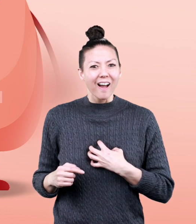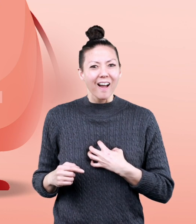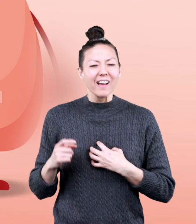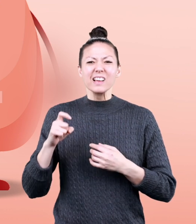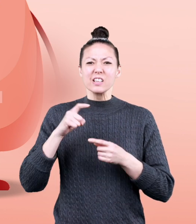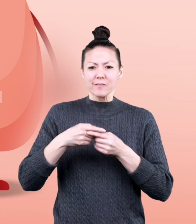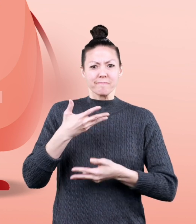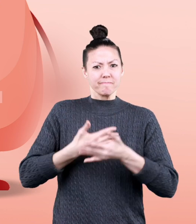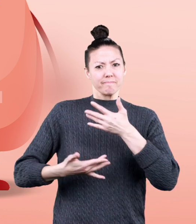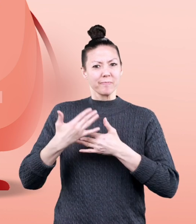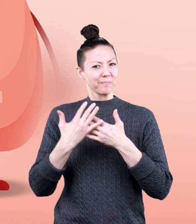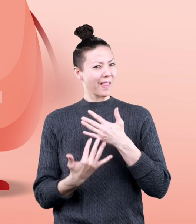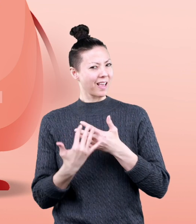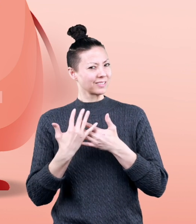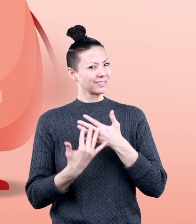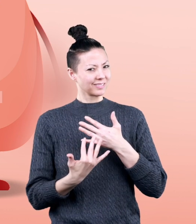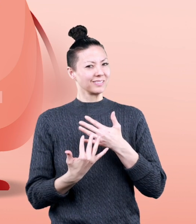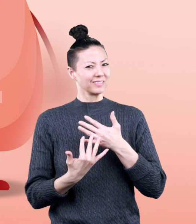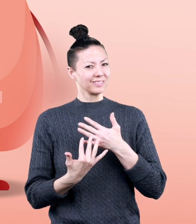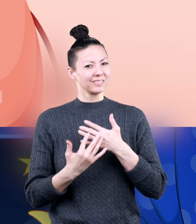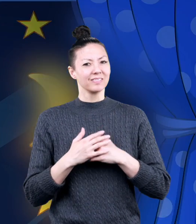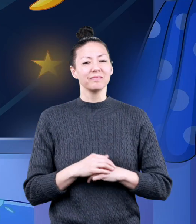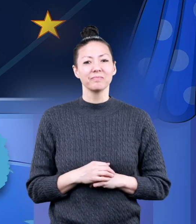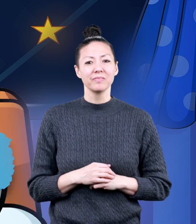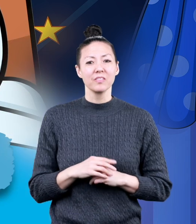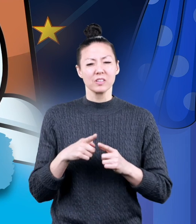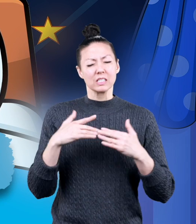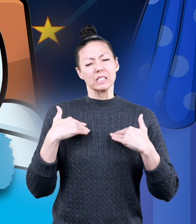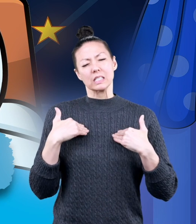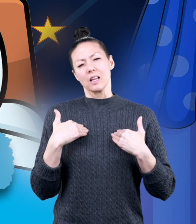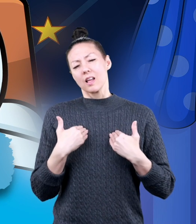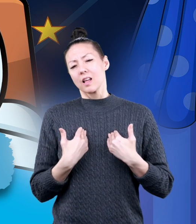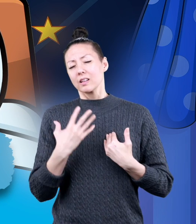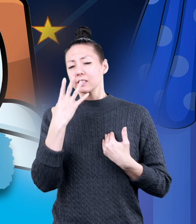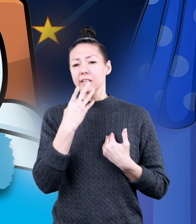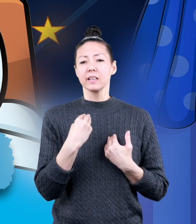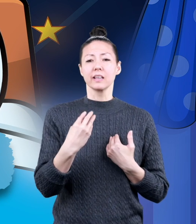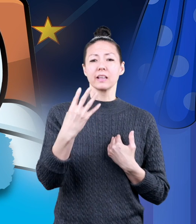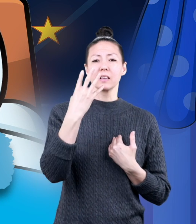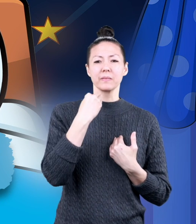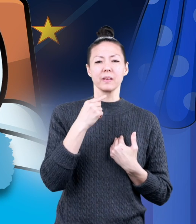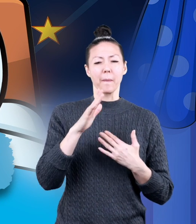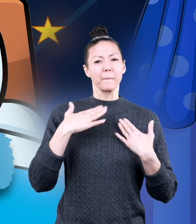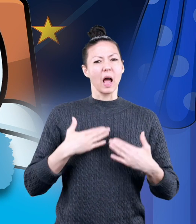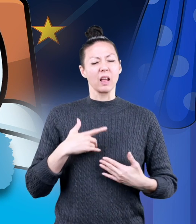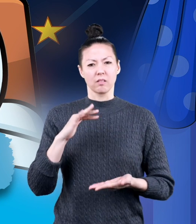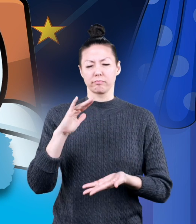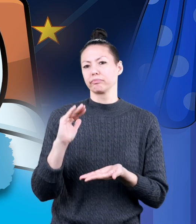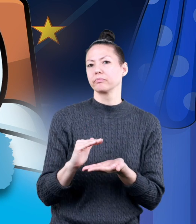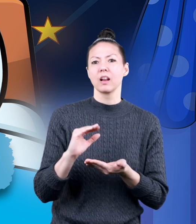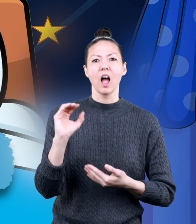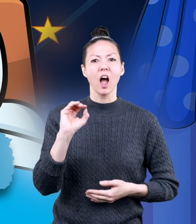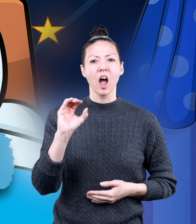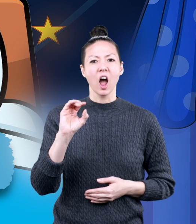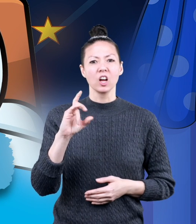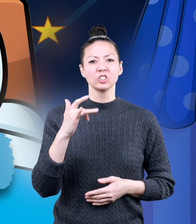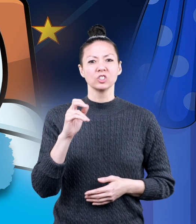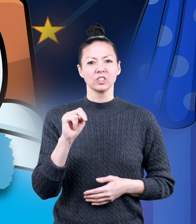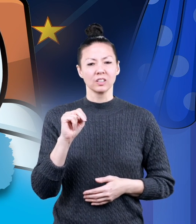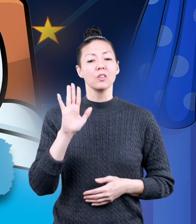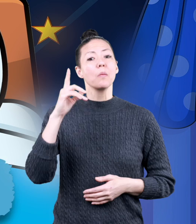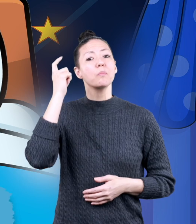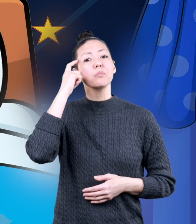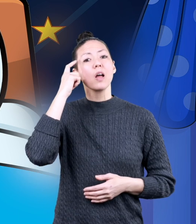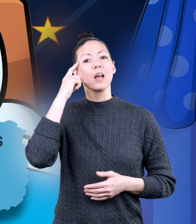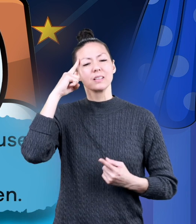it, lungs. I gotta pump some blood. When you are tired or sleepy, your body has less oxygen.